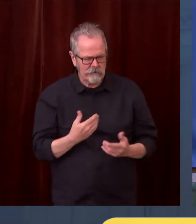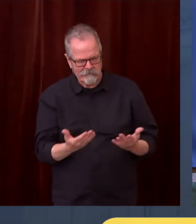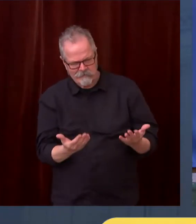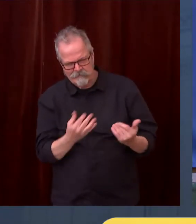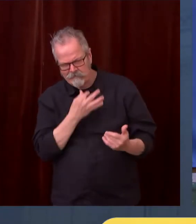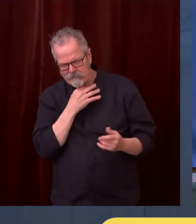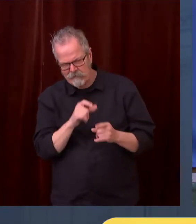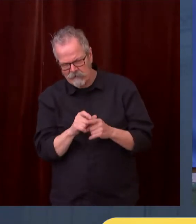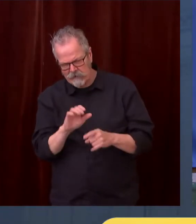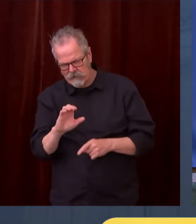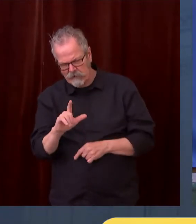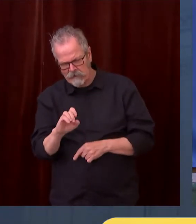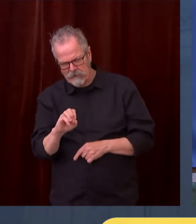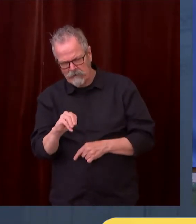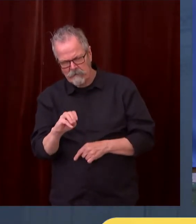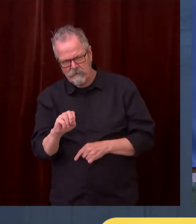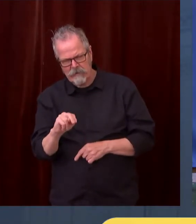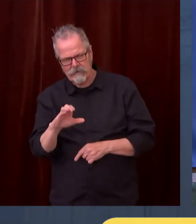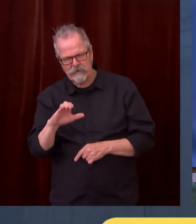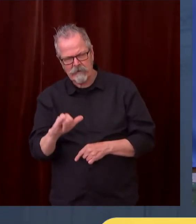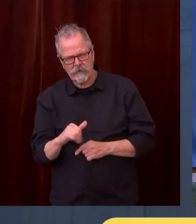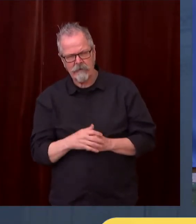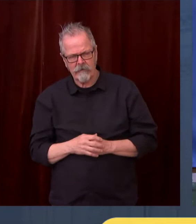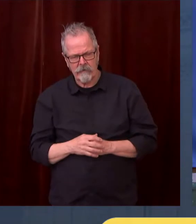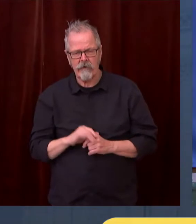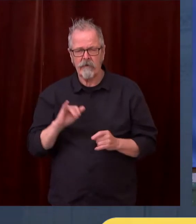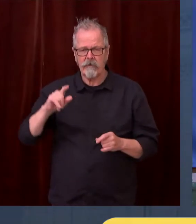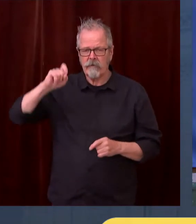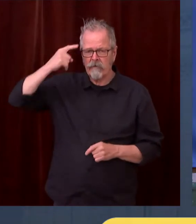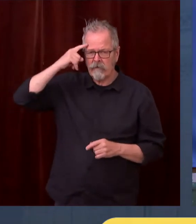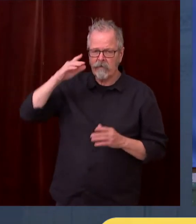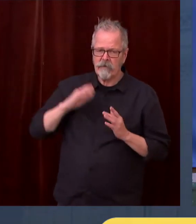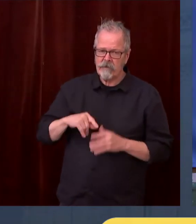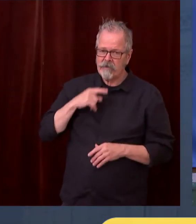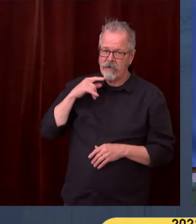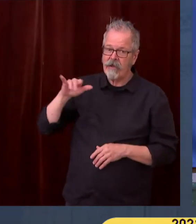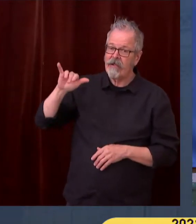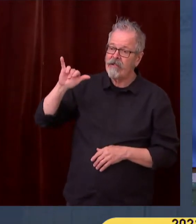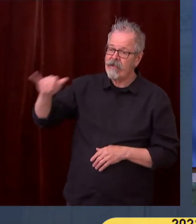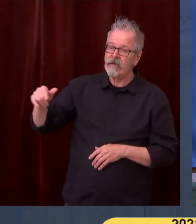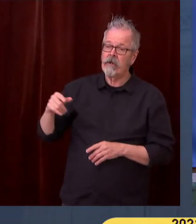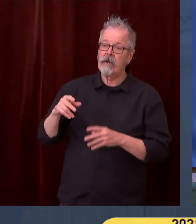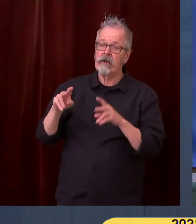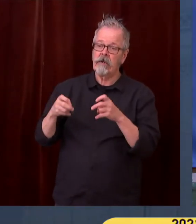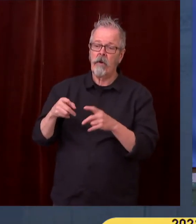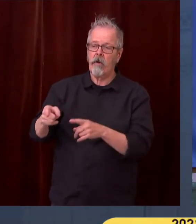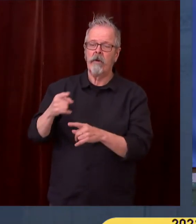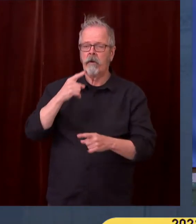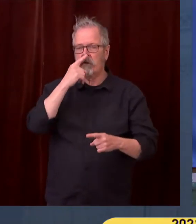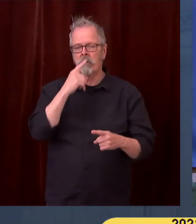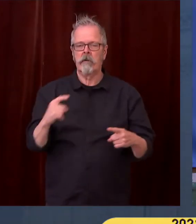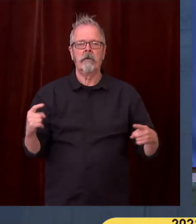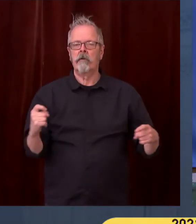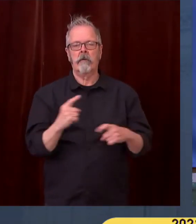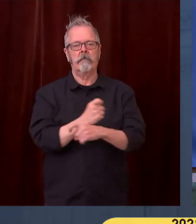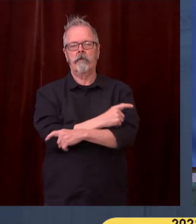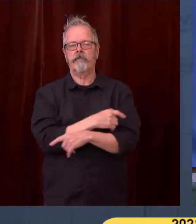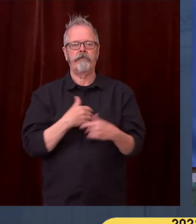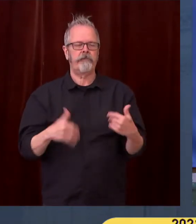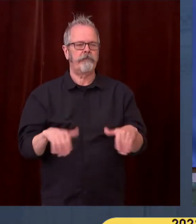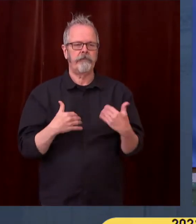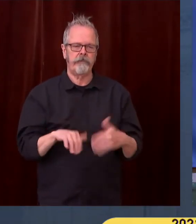is to help legislators through a very thorny and complex issue. And so I will actually say less than I might usually about a subject